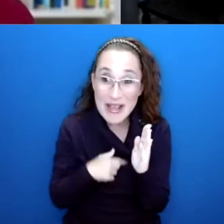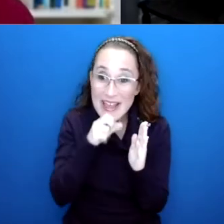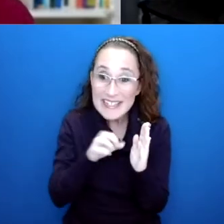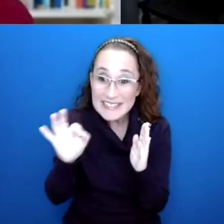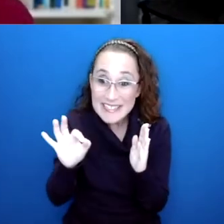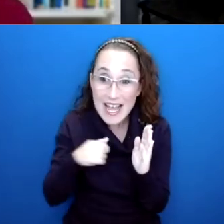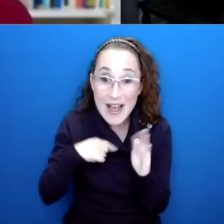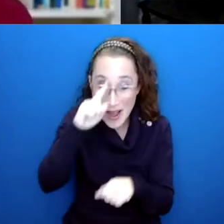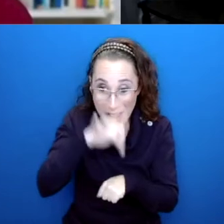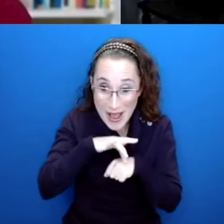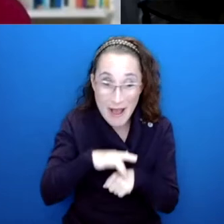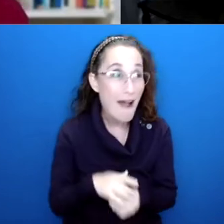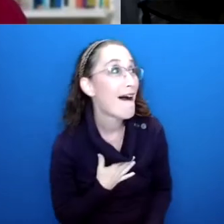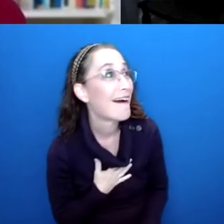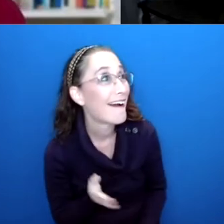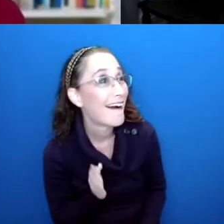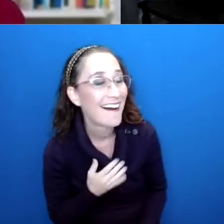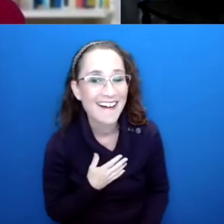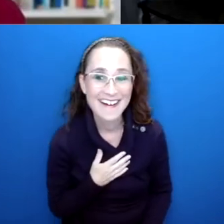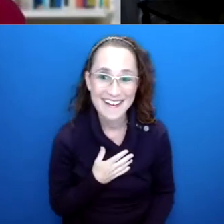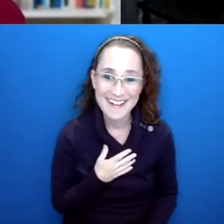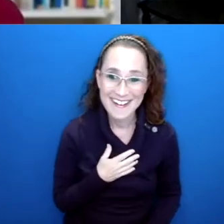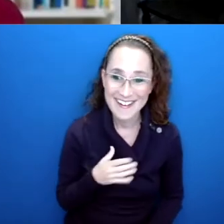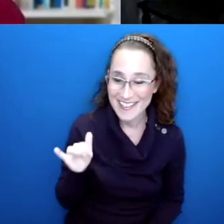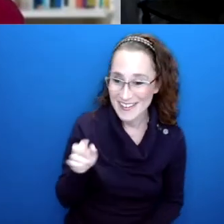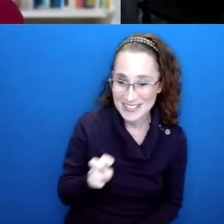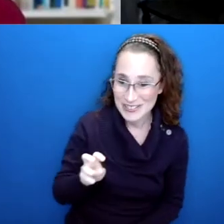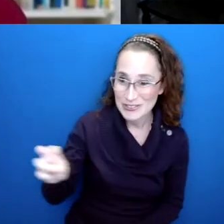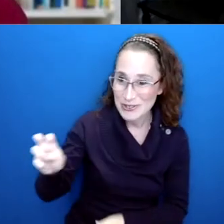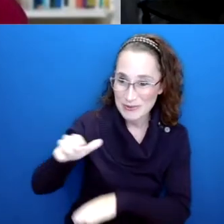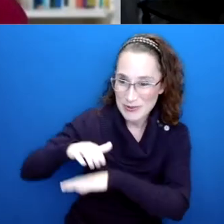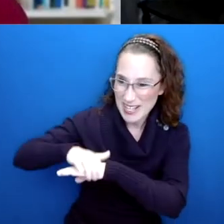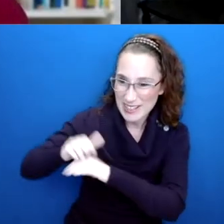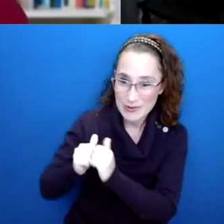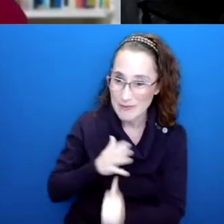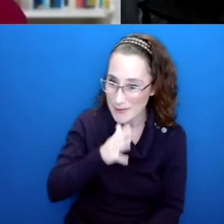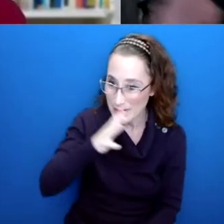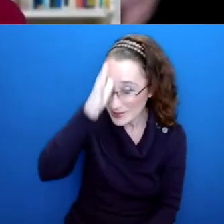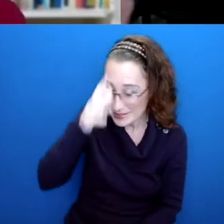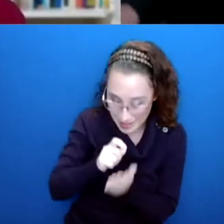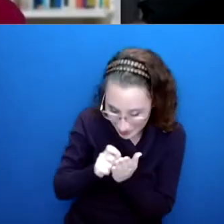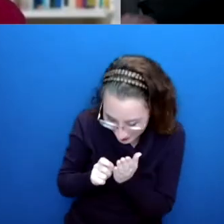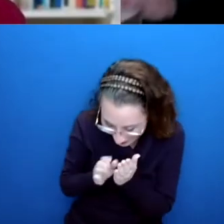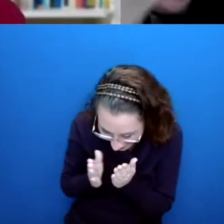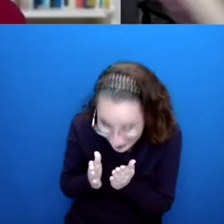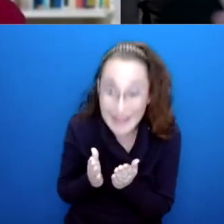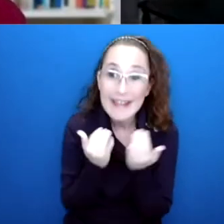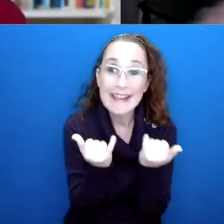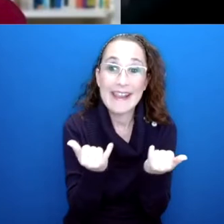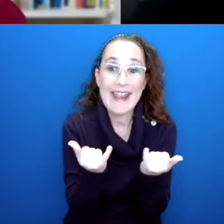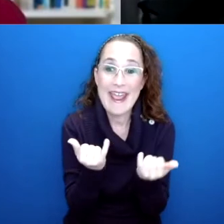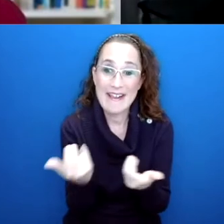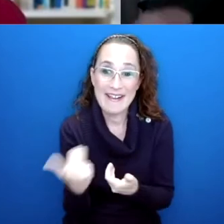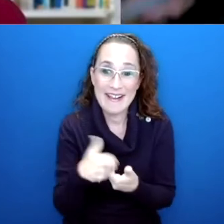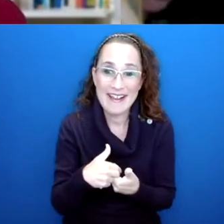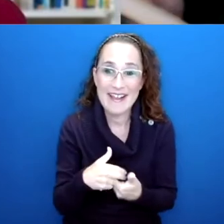and I was obsessed. Oh, my God. A trip to England with my parents, and so to go from that to being able to be part of